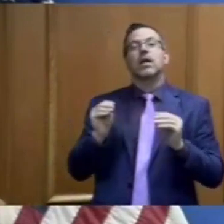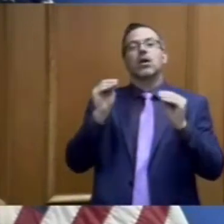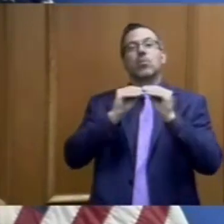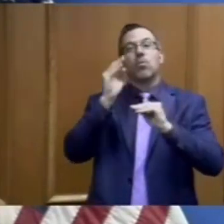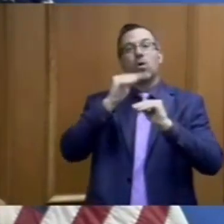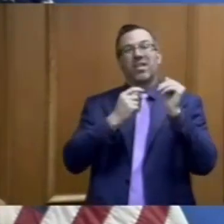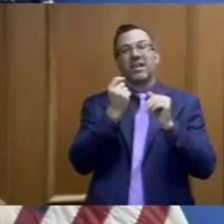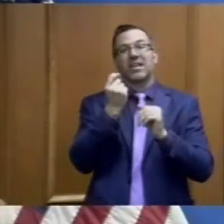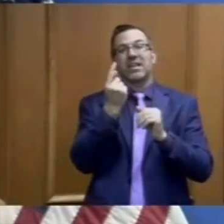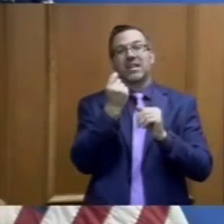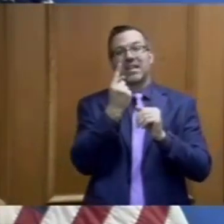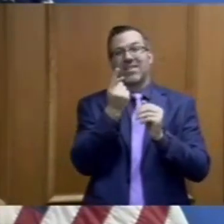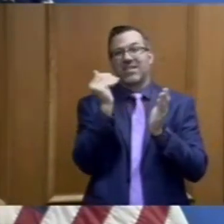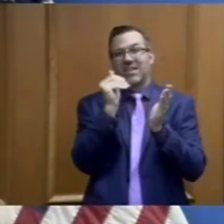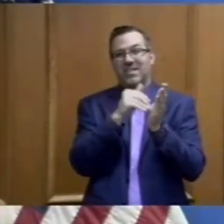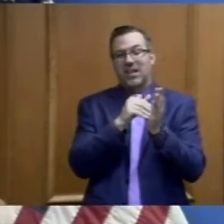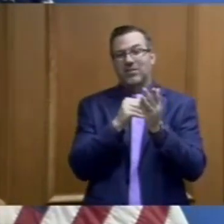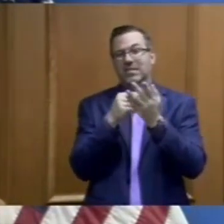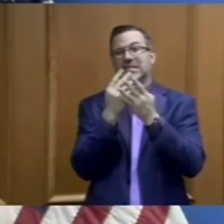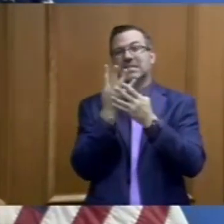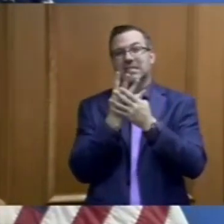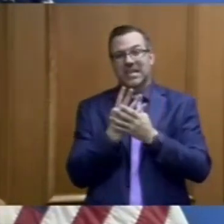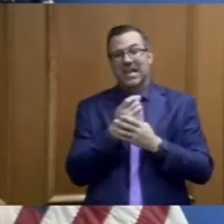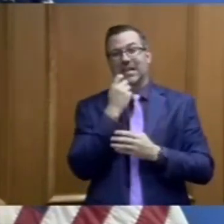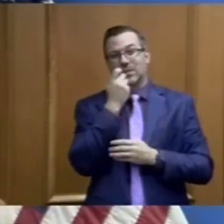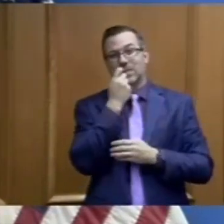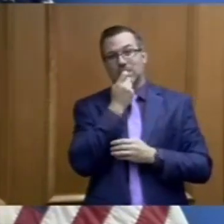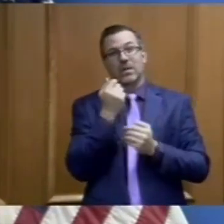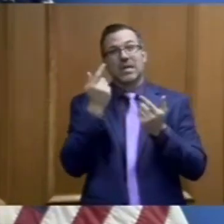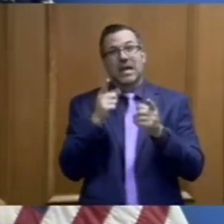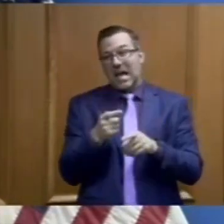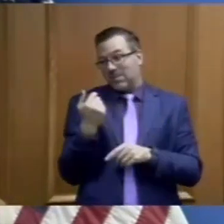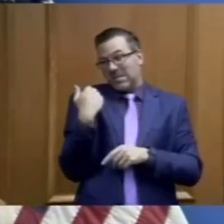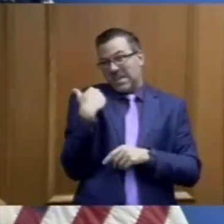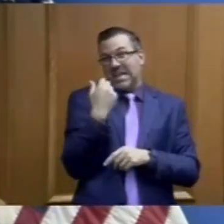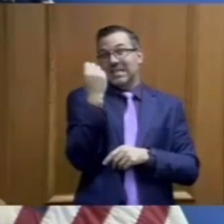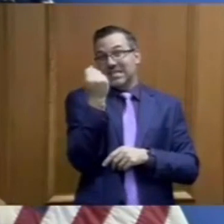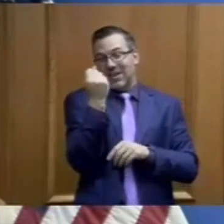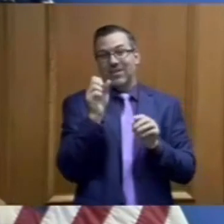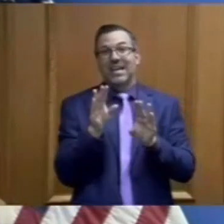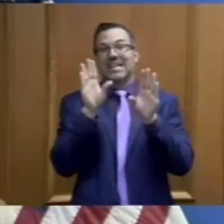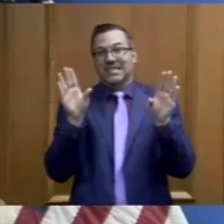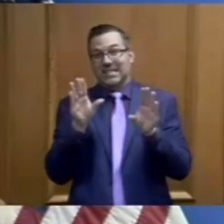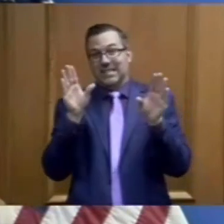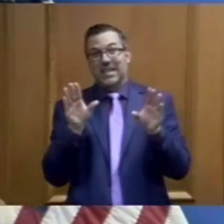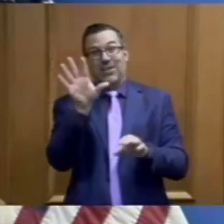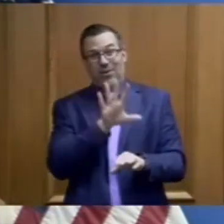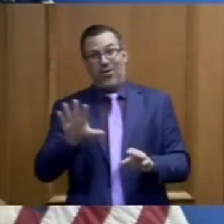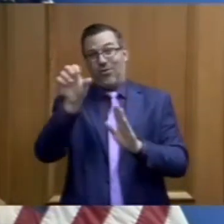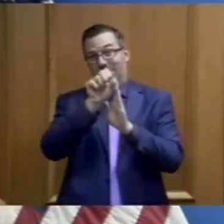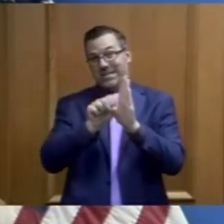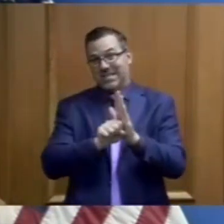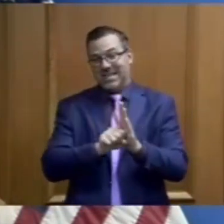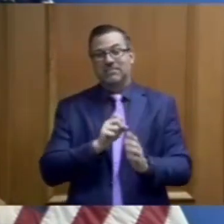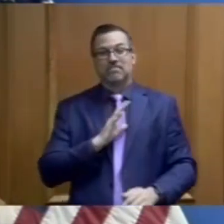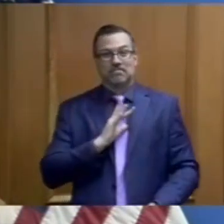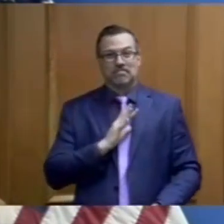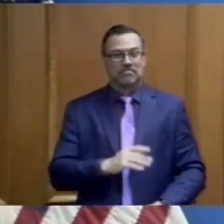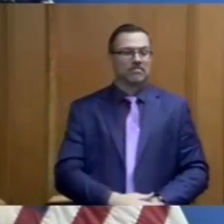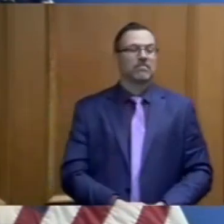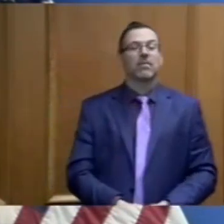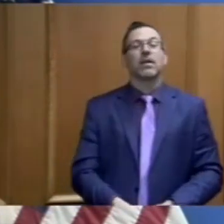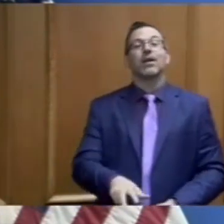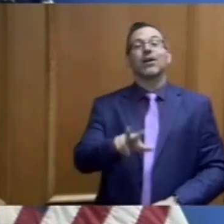,000 tests were done just on Saturday and Sunday through our sites across the state. We had